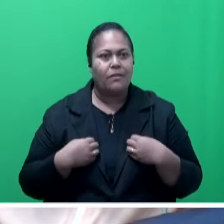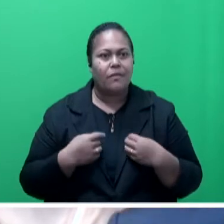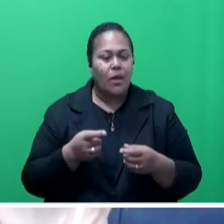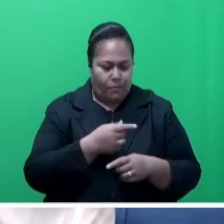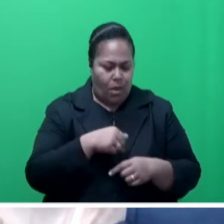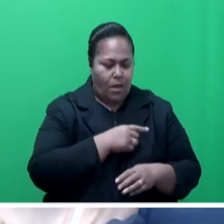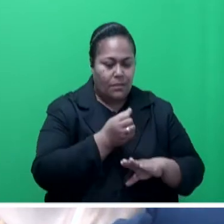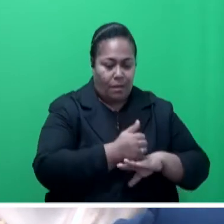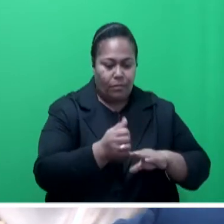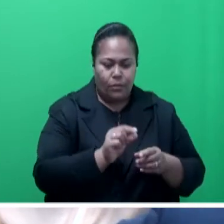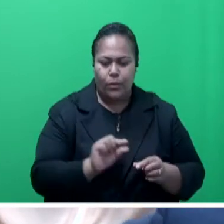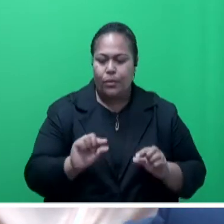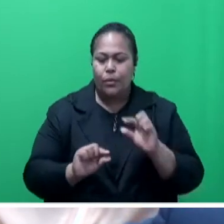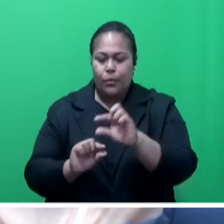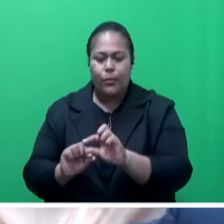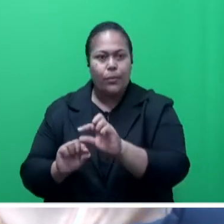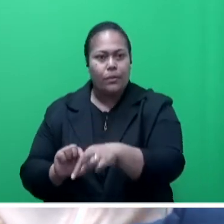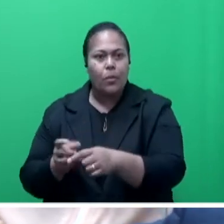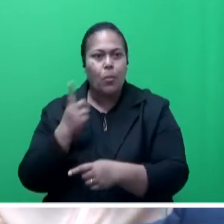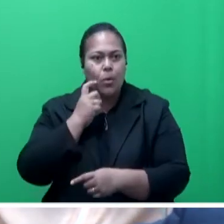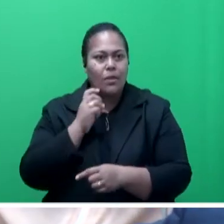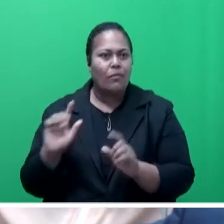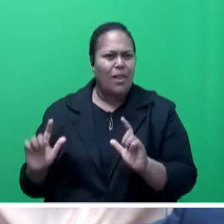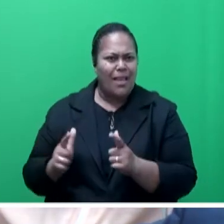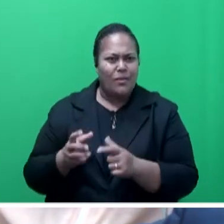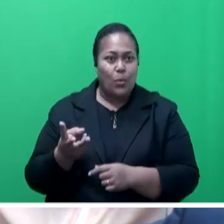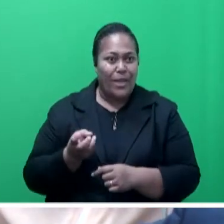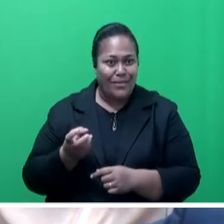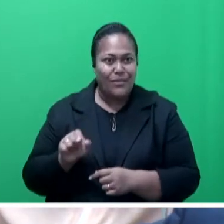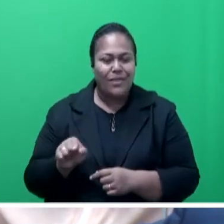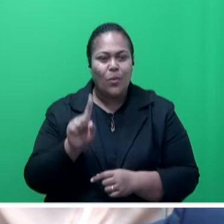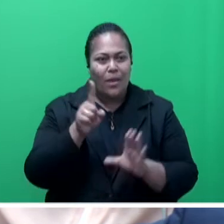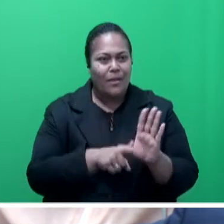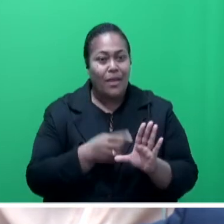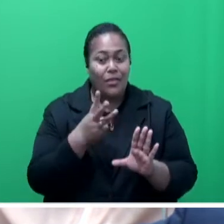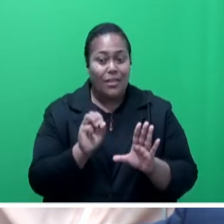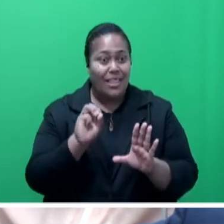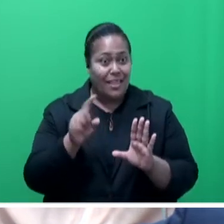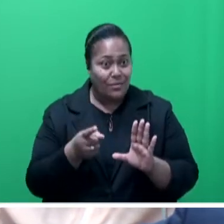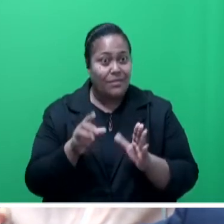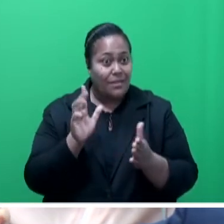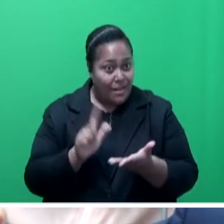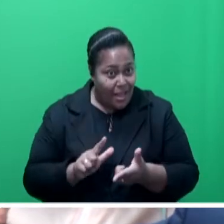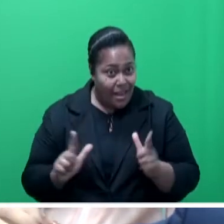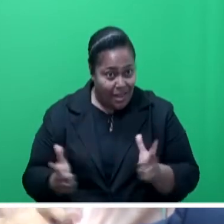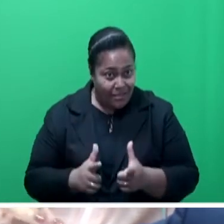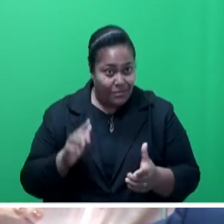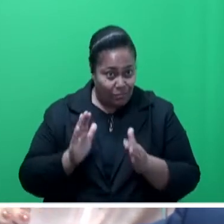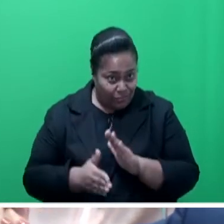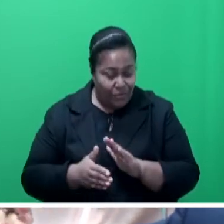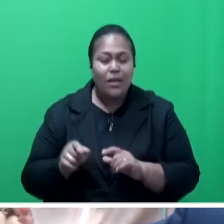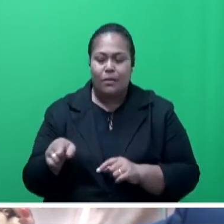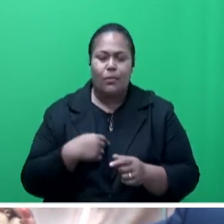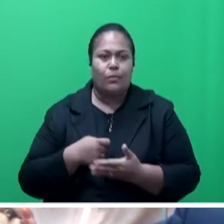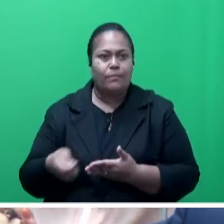we provide for those households less than $30,000, sir. The major announcement, of course, Mr. Speaker, sir, take into account is what